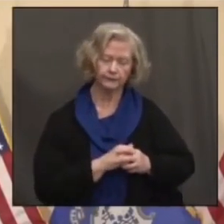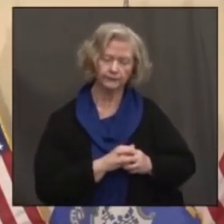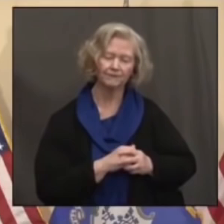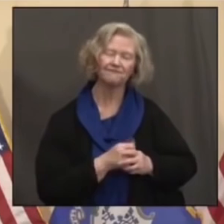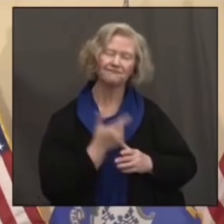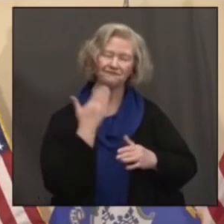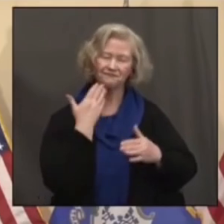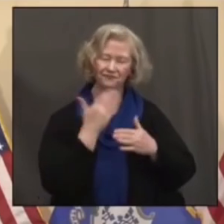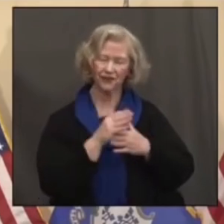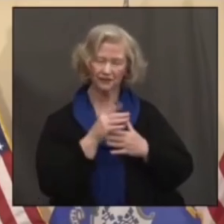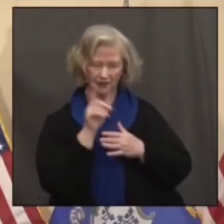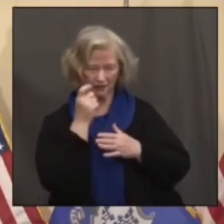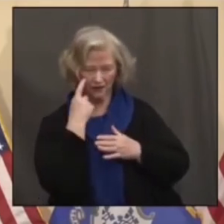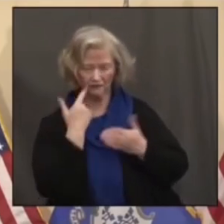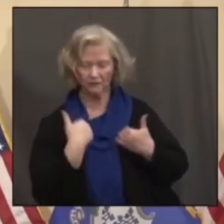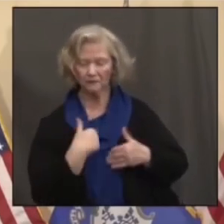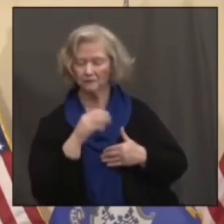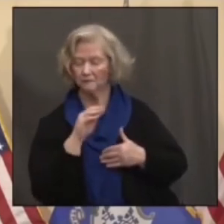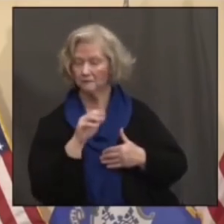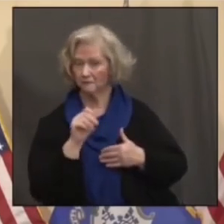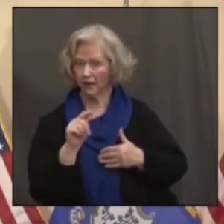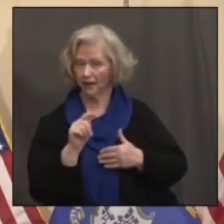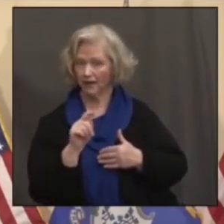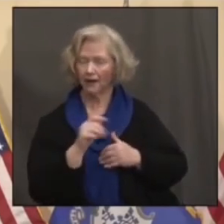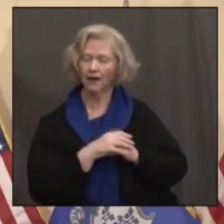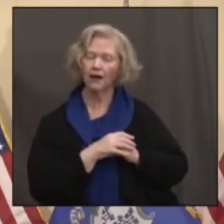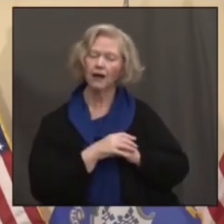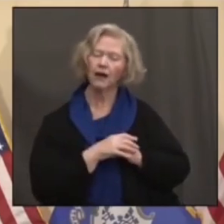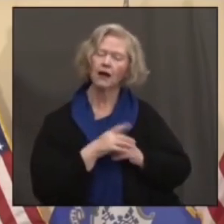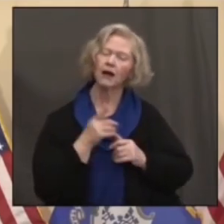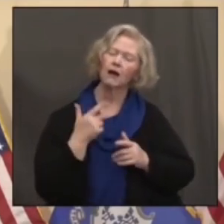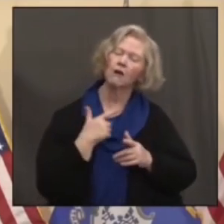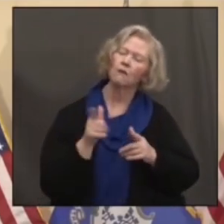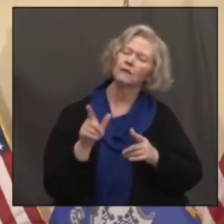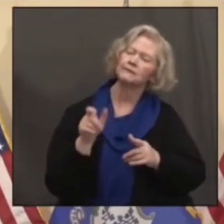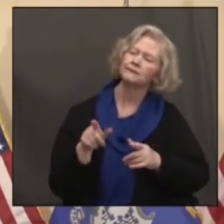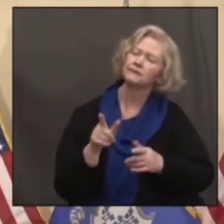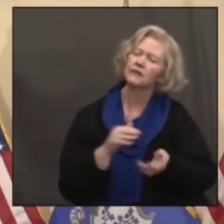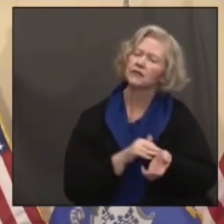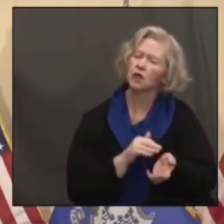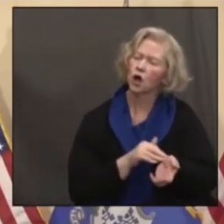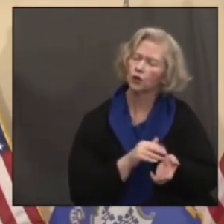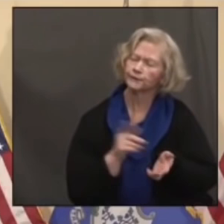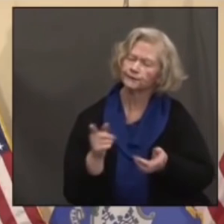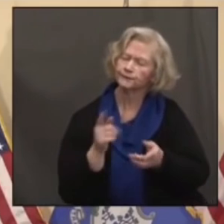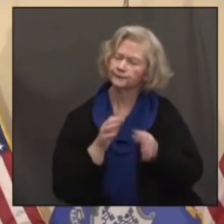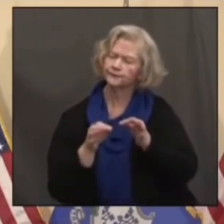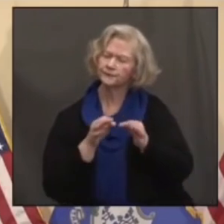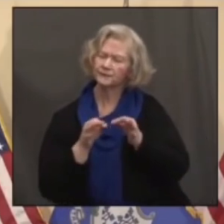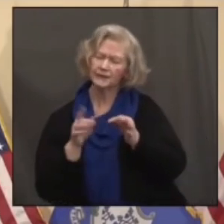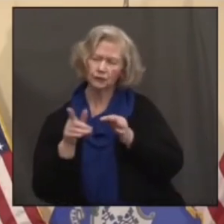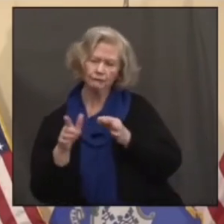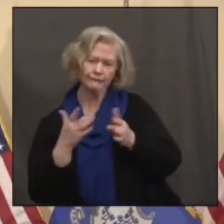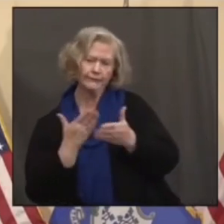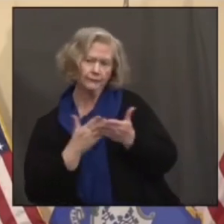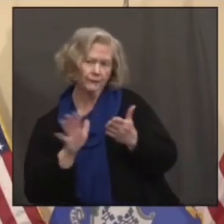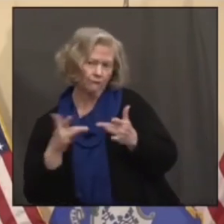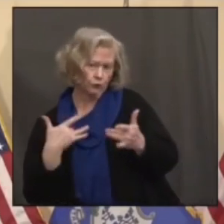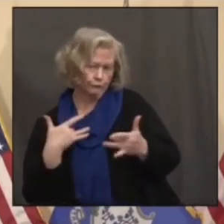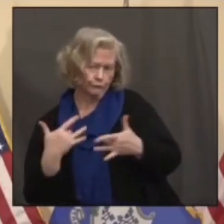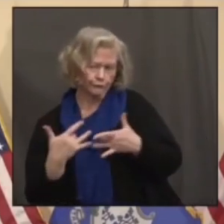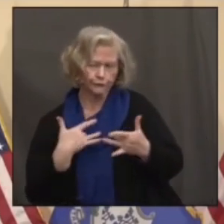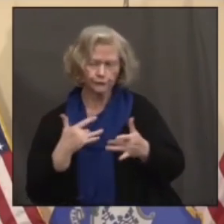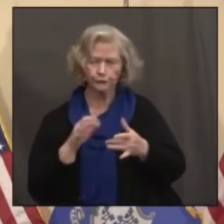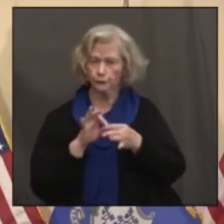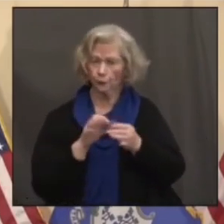Good afternoon, Governor Matt Austin with NBC Connecticut. Just following up with Dr. Koh, what you were talking about, you know, the various concerns that you have right now with the